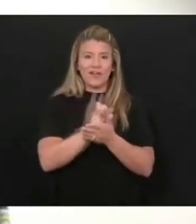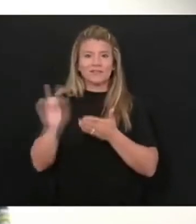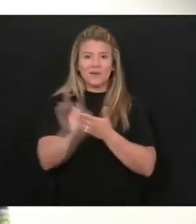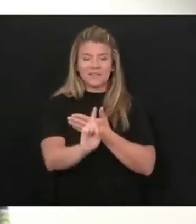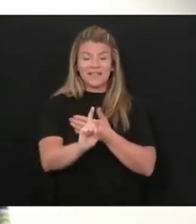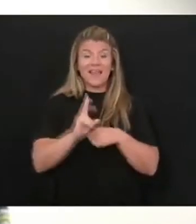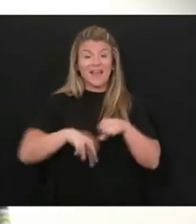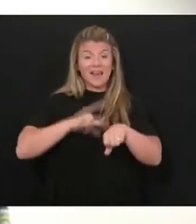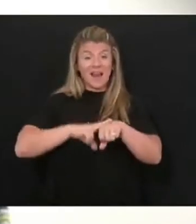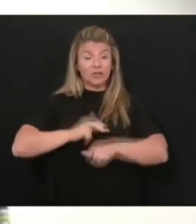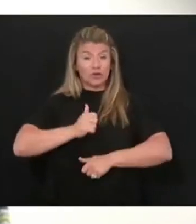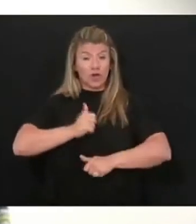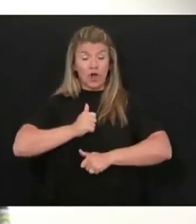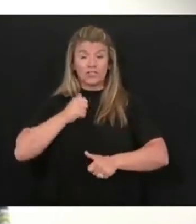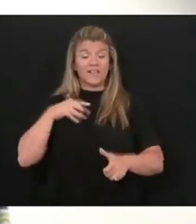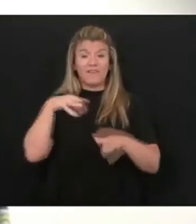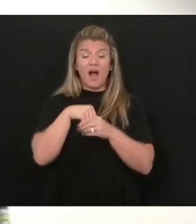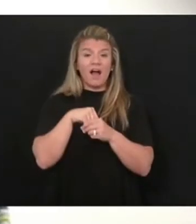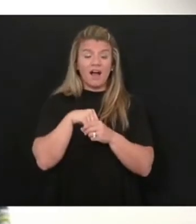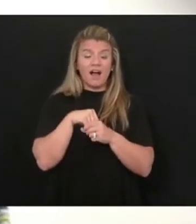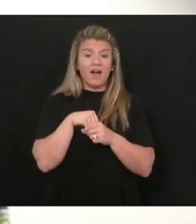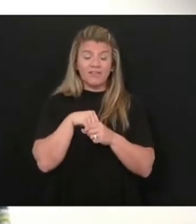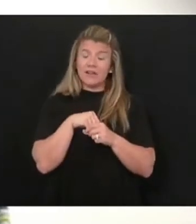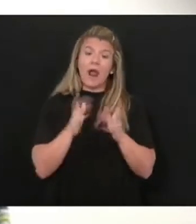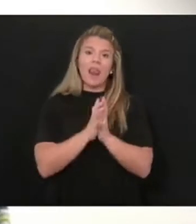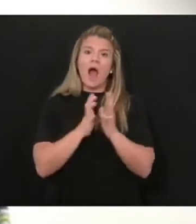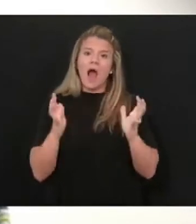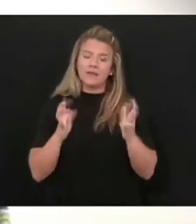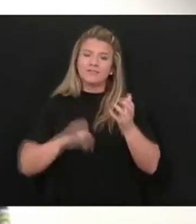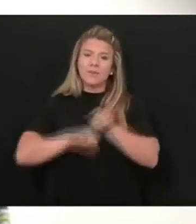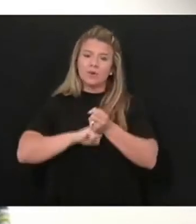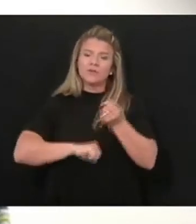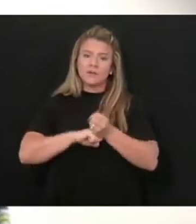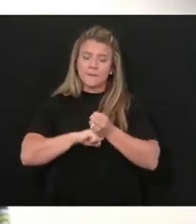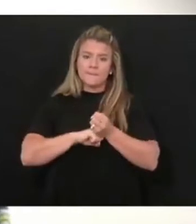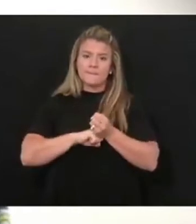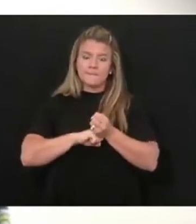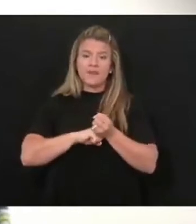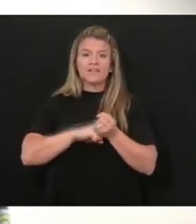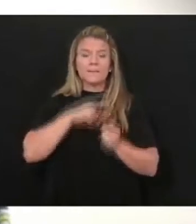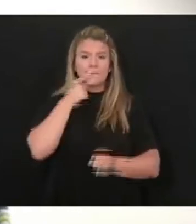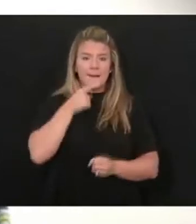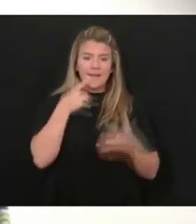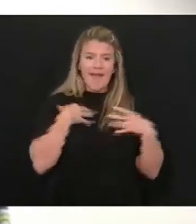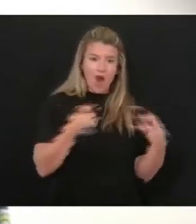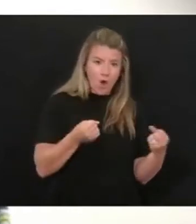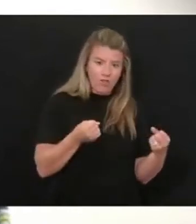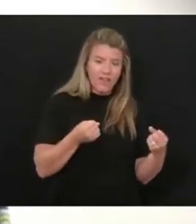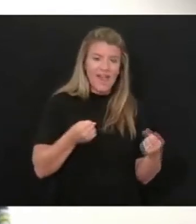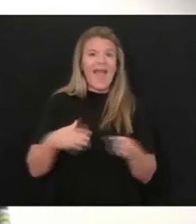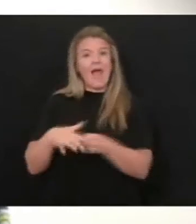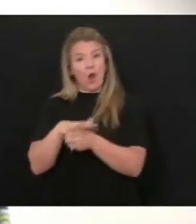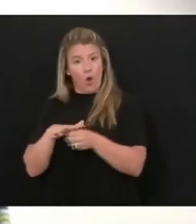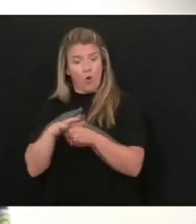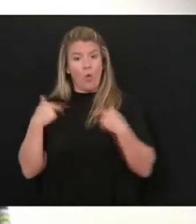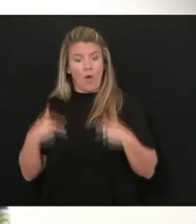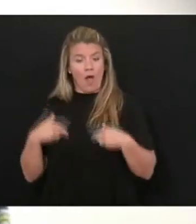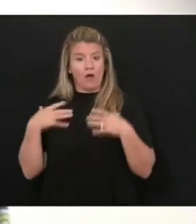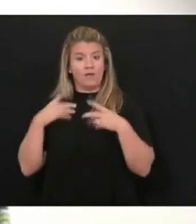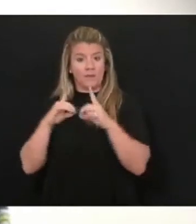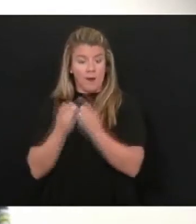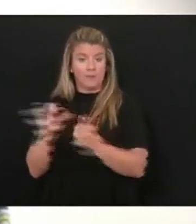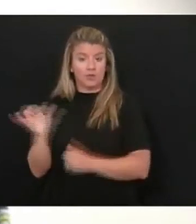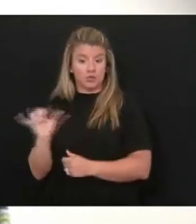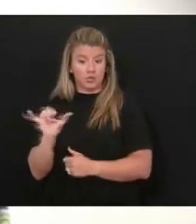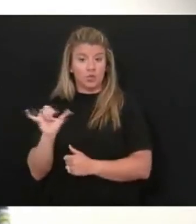National Guard is involved in a pretty significant amount of support to public health as well as our local health department partners